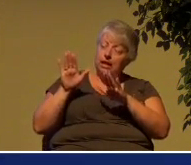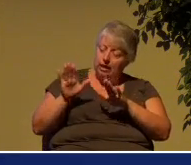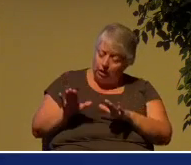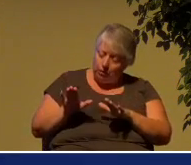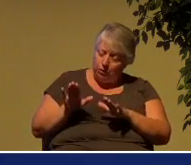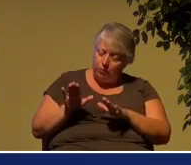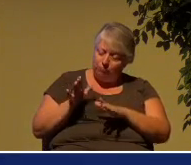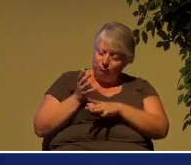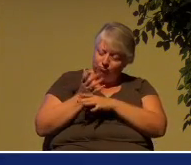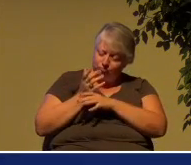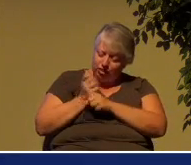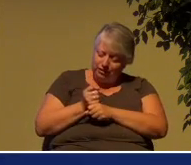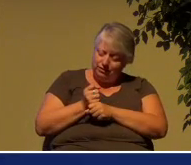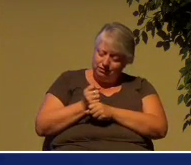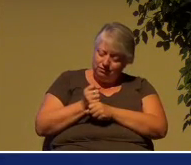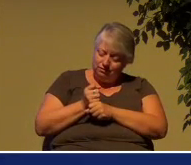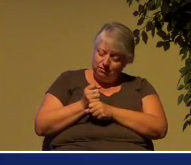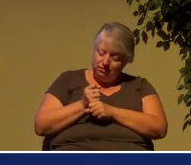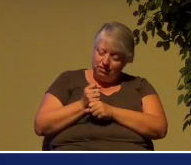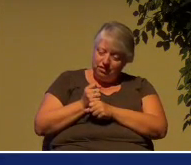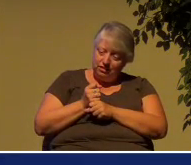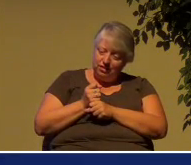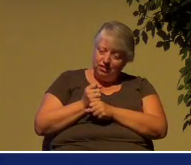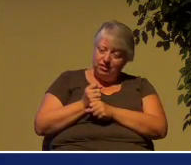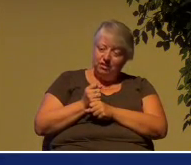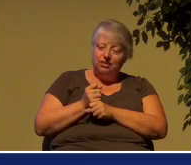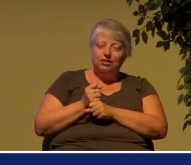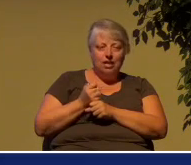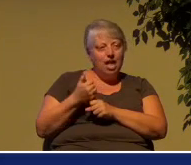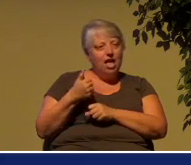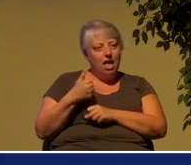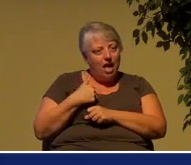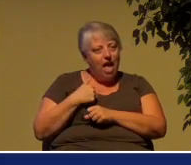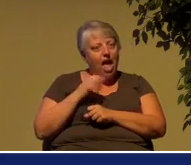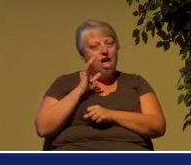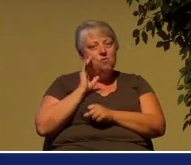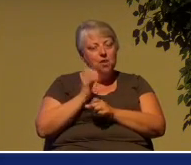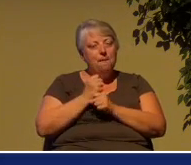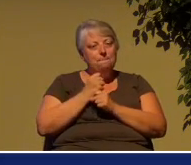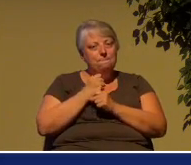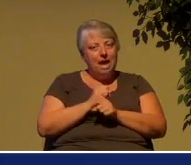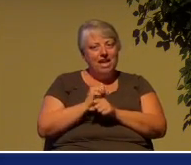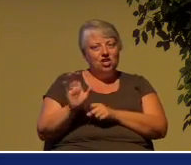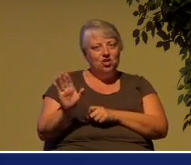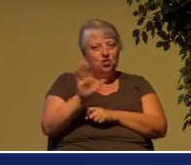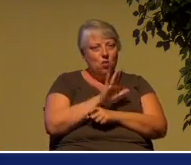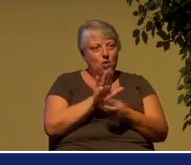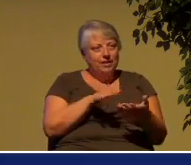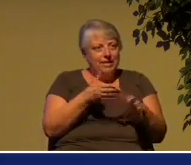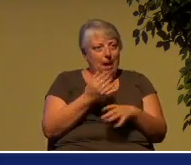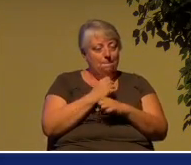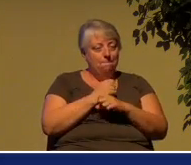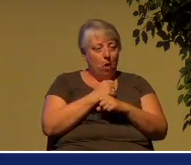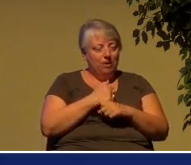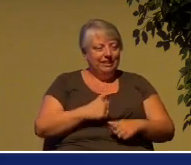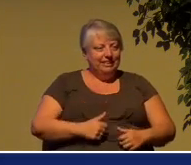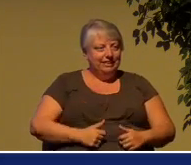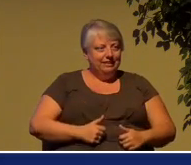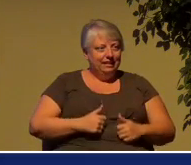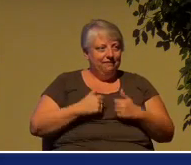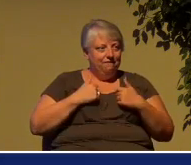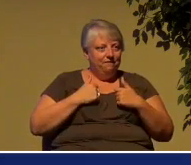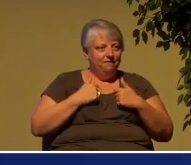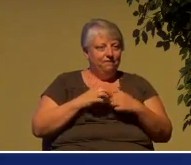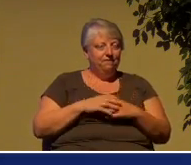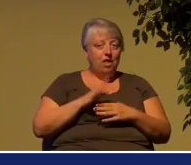and trust me, that I'm going to make your dead bones live. I will help you